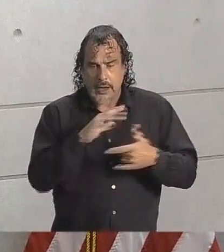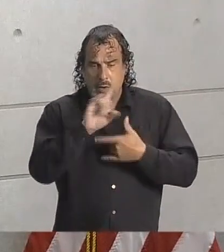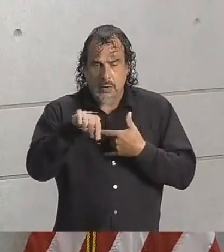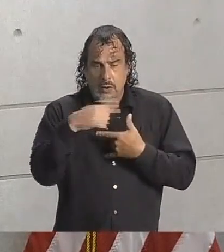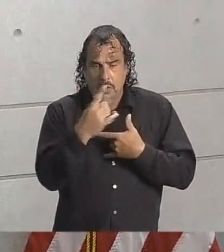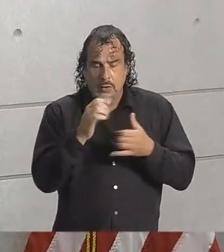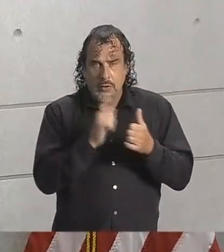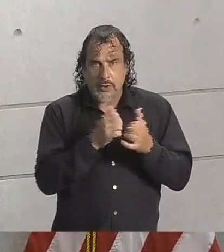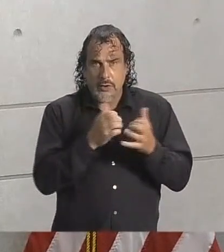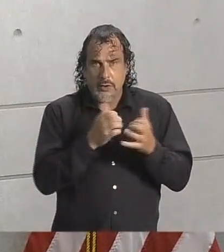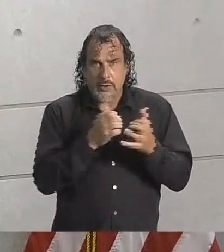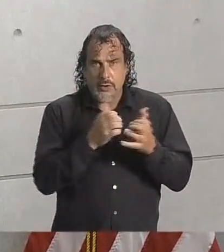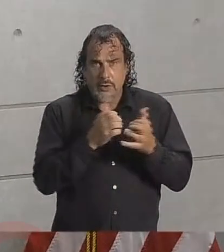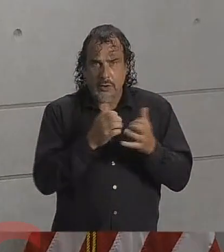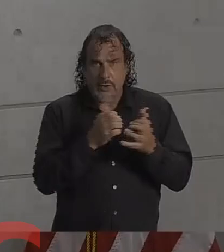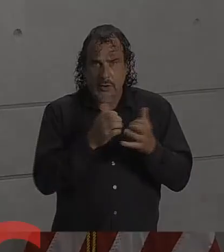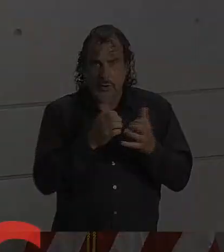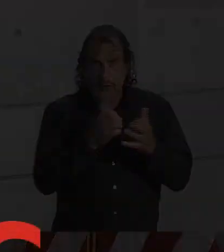got quite a ways to go.